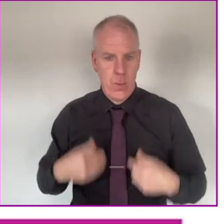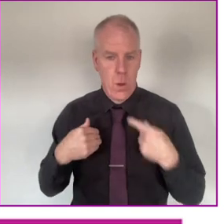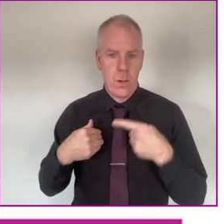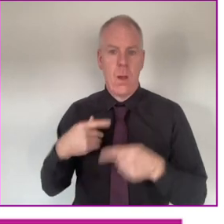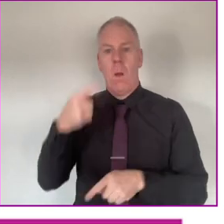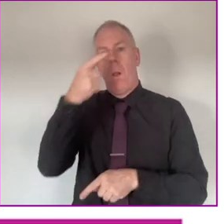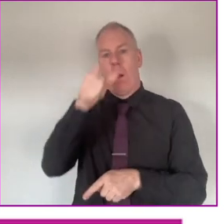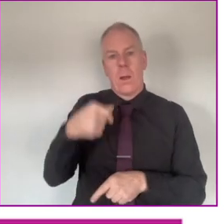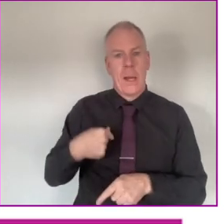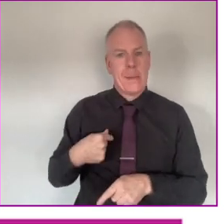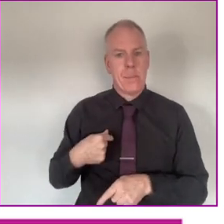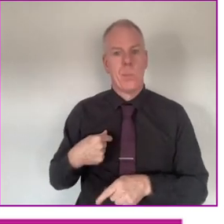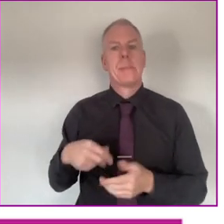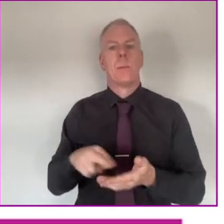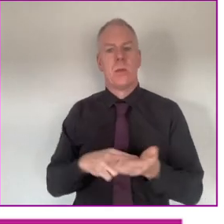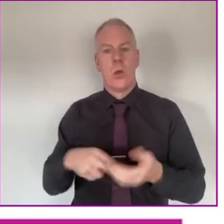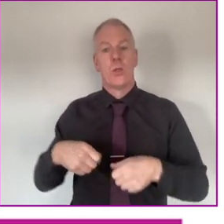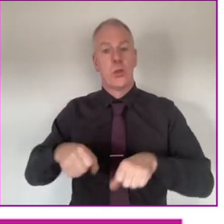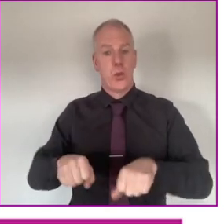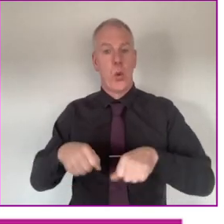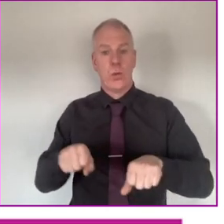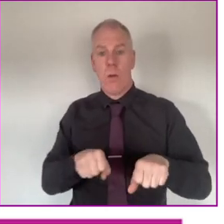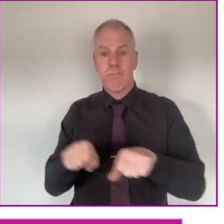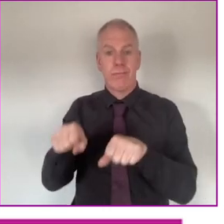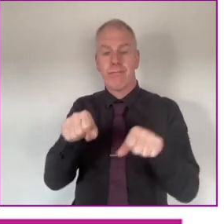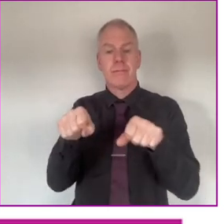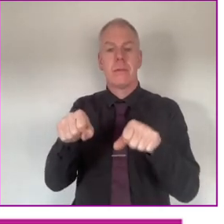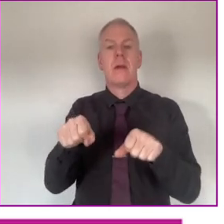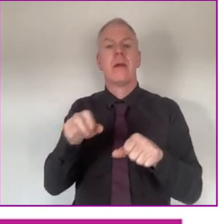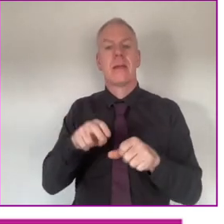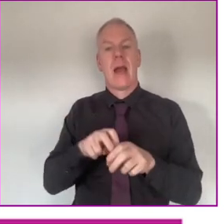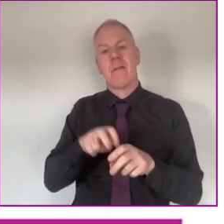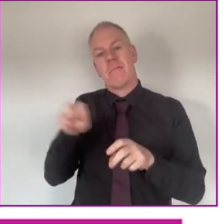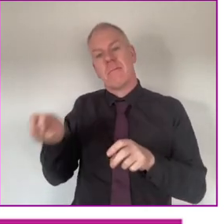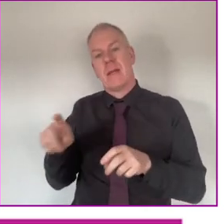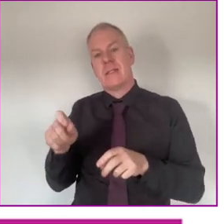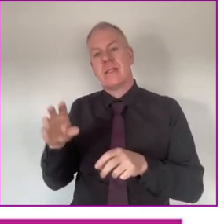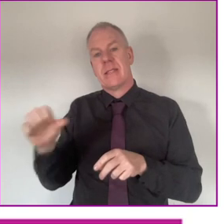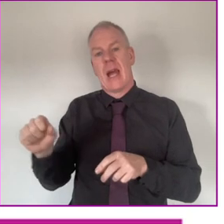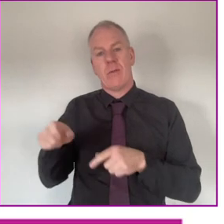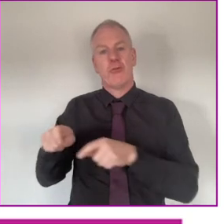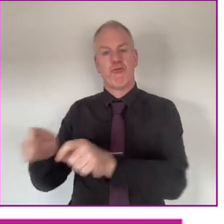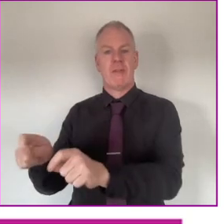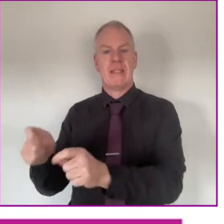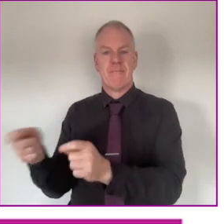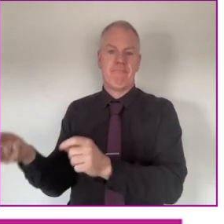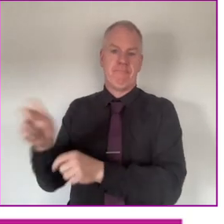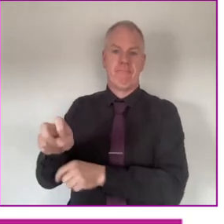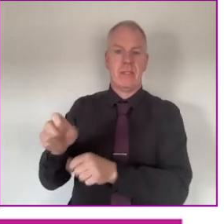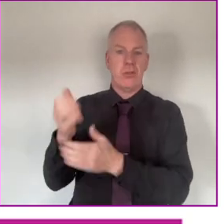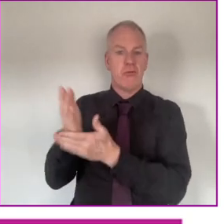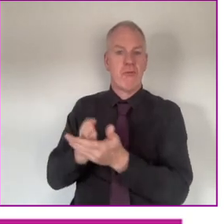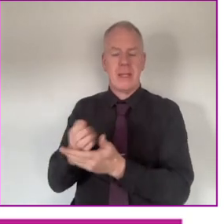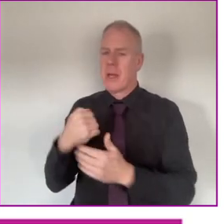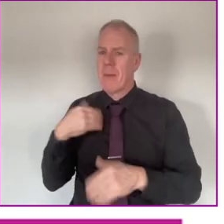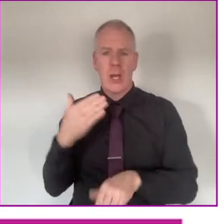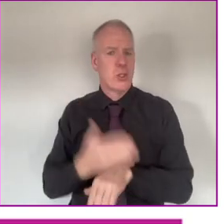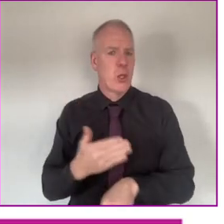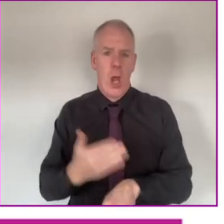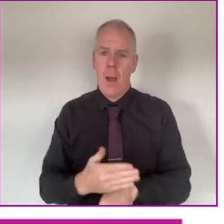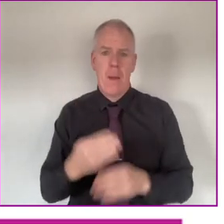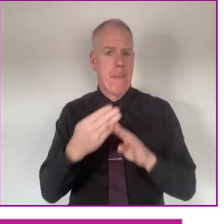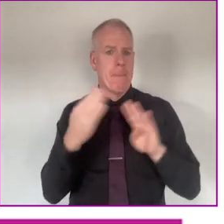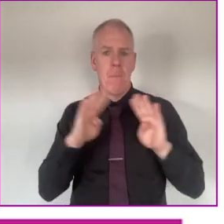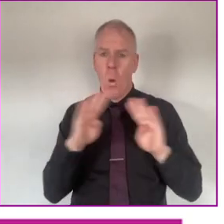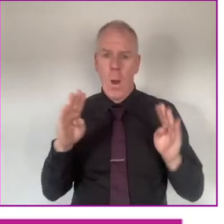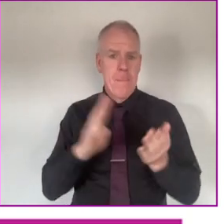working this morning. So luckily enough because I use mobility scooter. I was able to go across to Tower Street to take the train. But it isn't